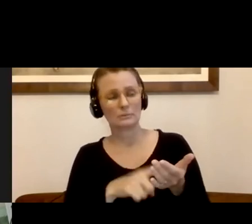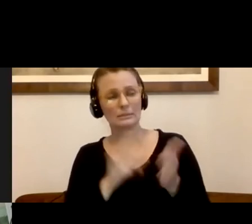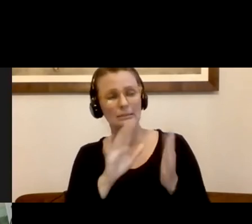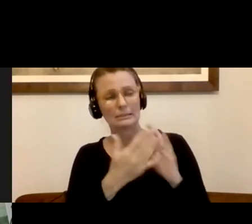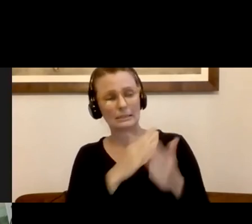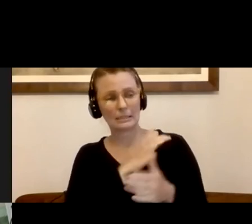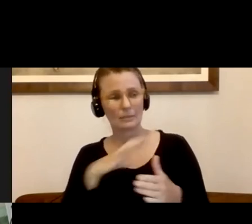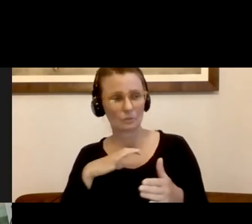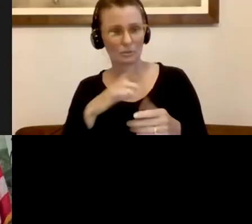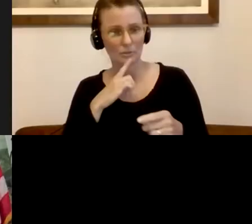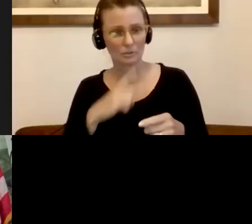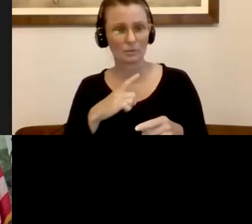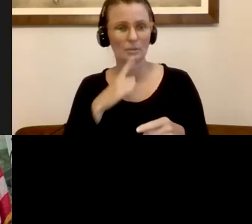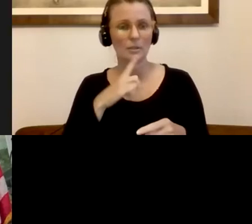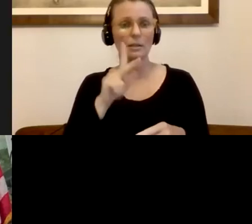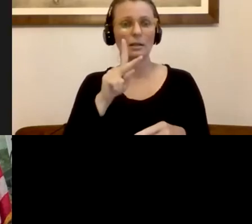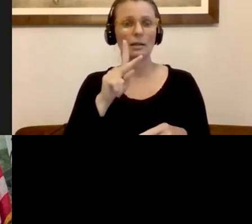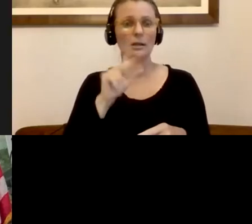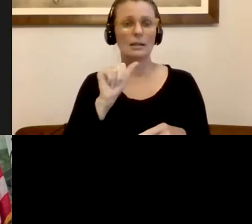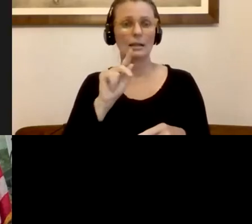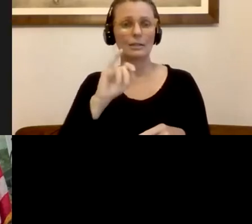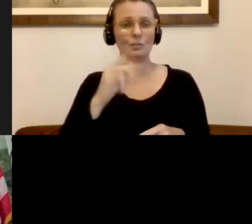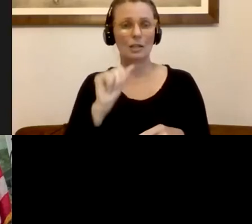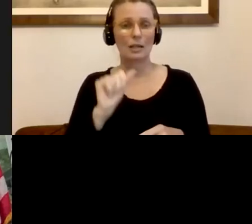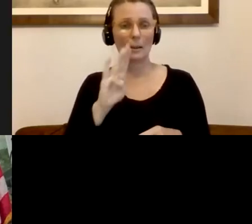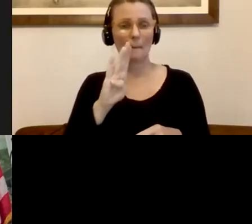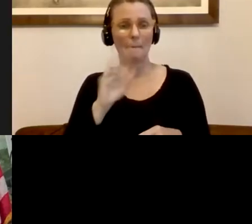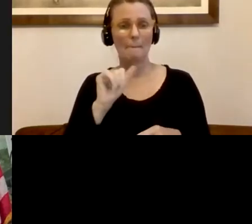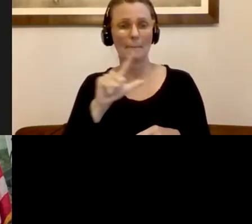Ballantyne has joined us. Thank you, counselor. And I want to give her an opportunity to speak.